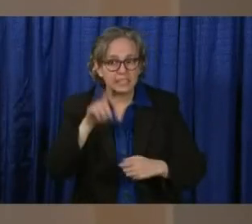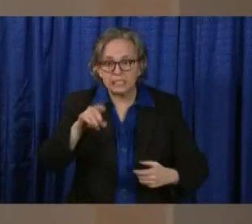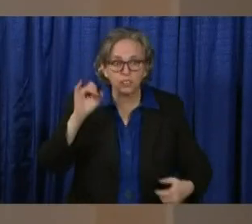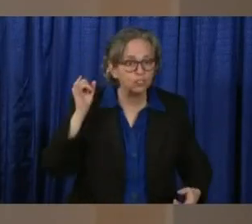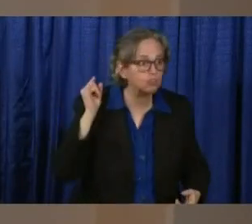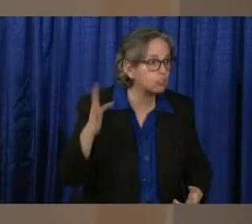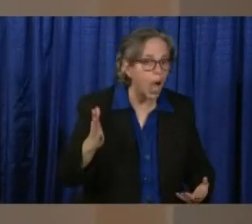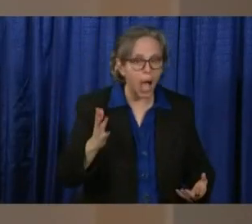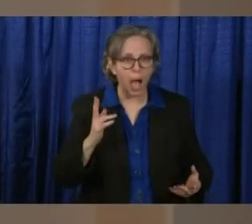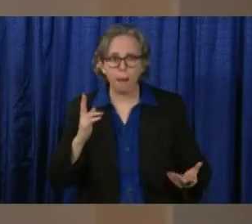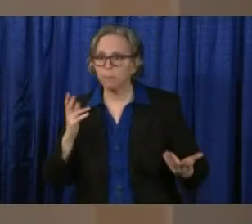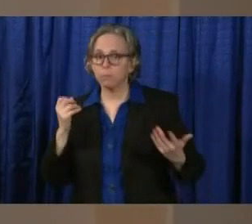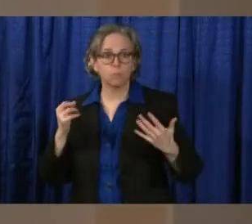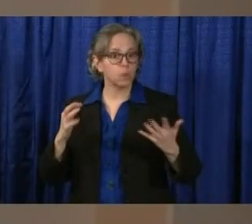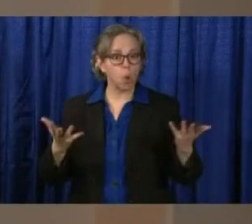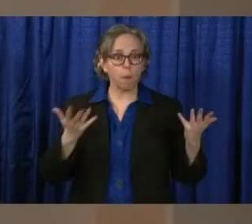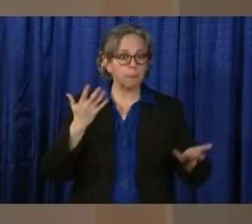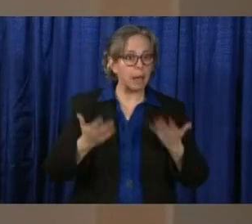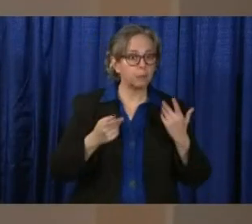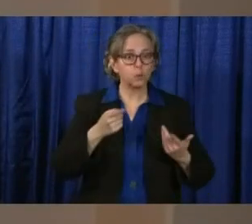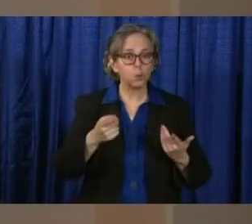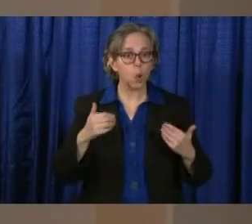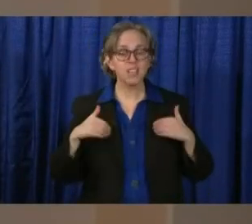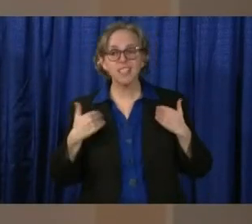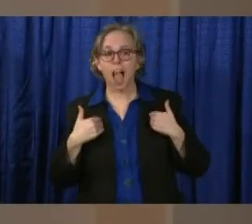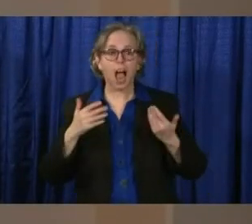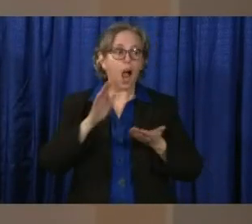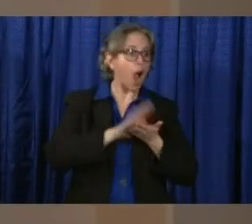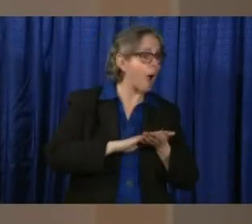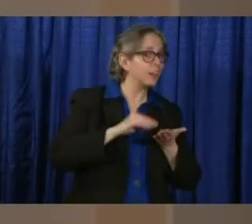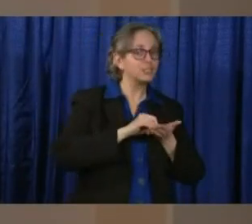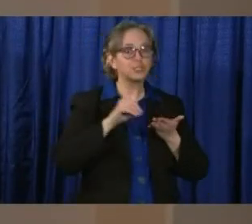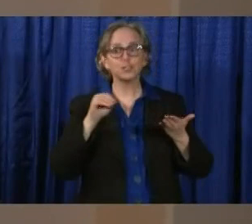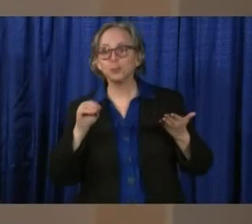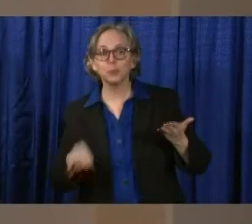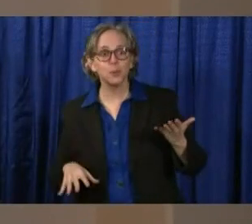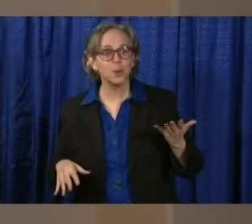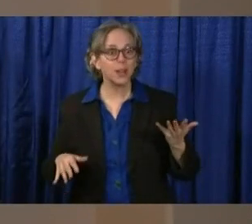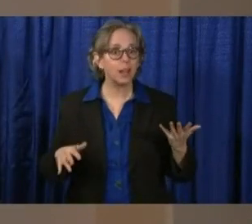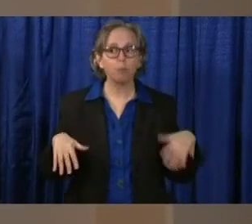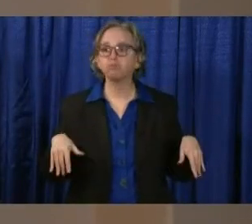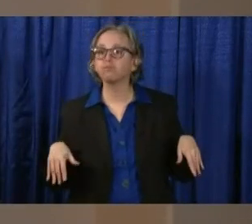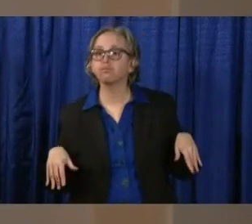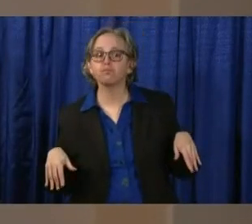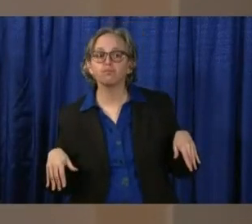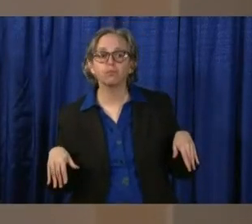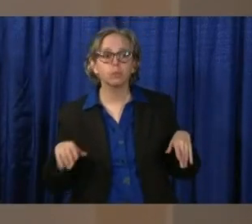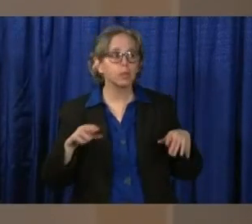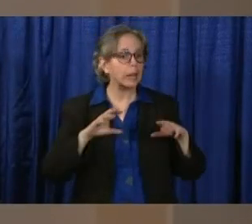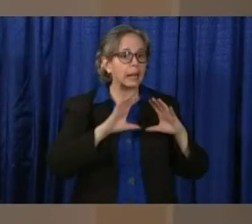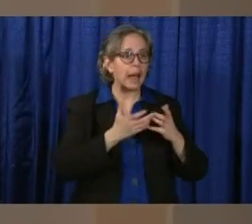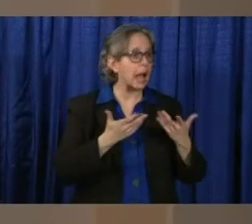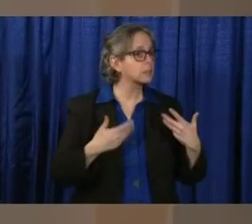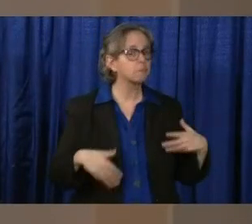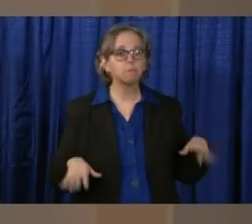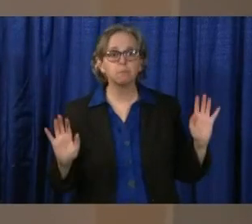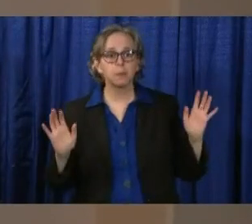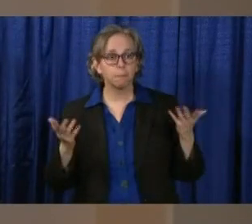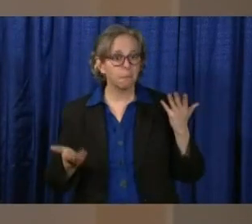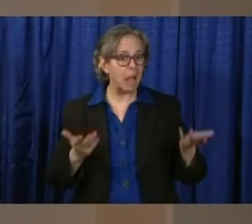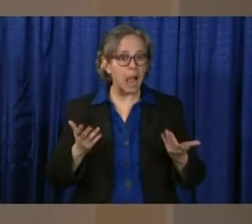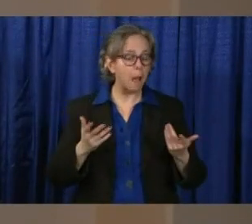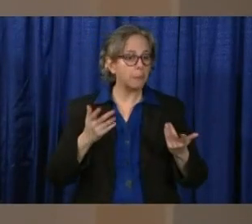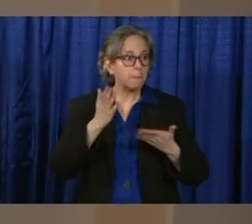you're a younger college student or somebody like that who is not in college but could even part-time work at a place,